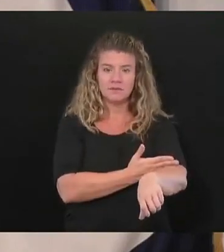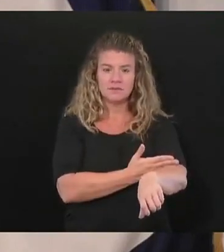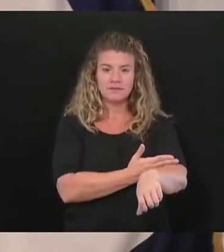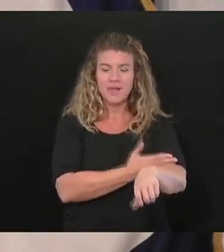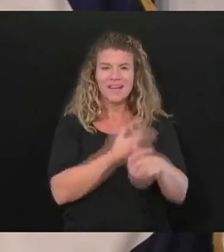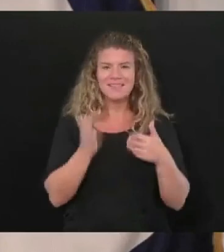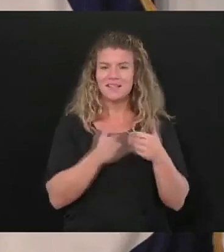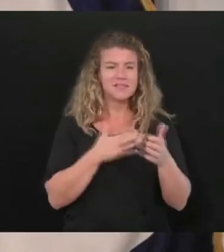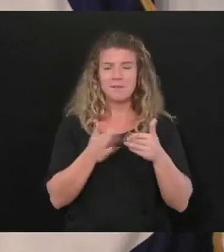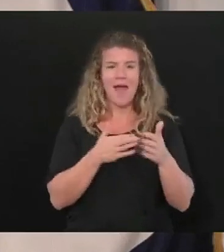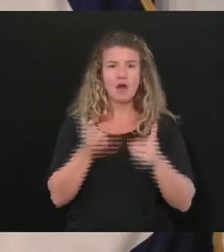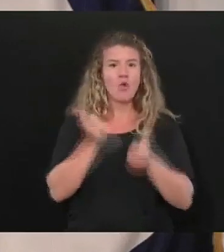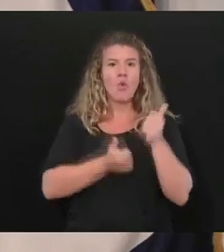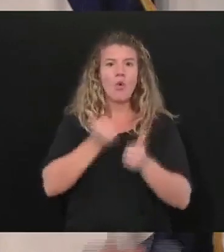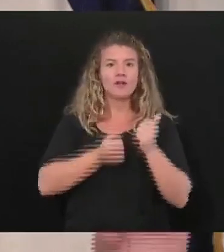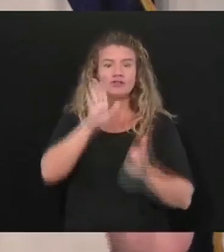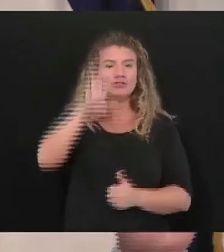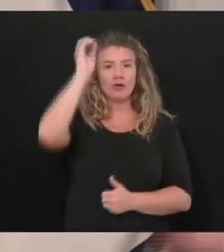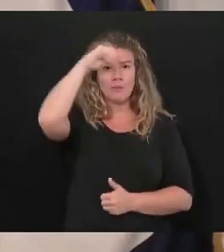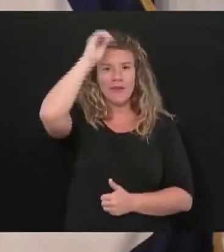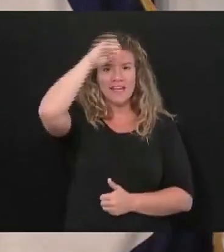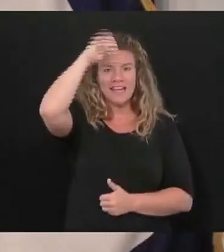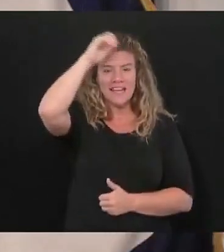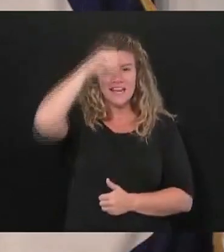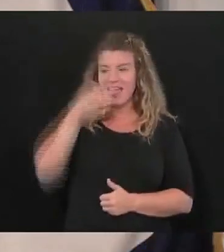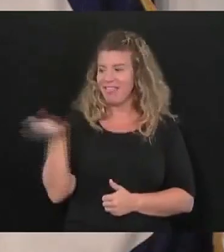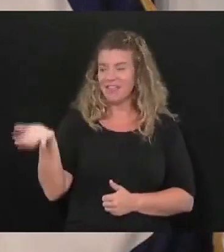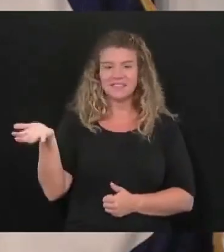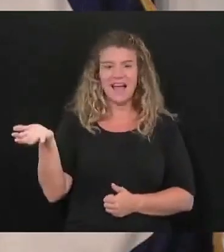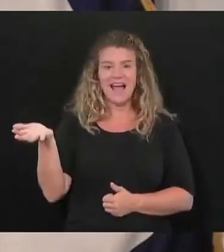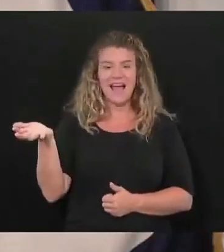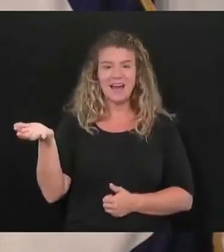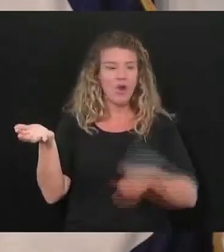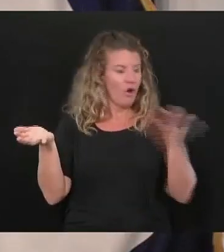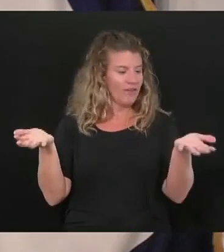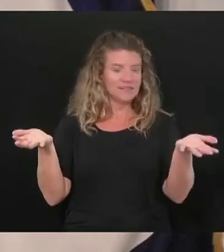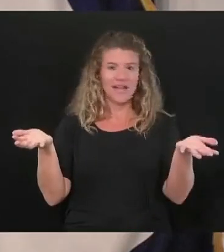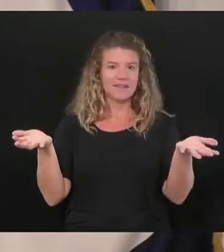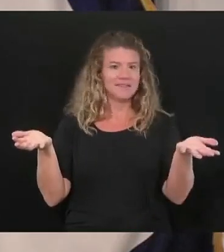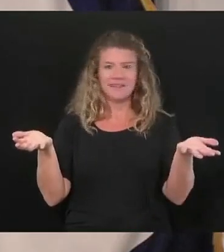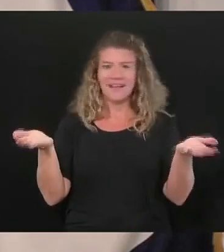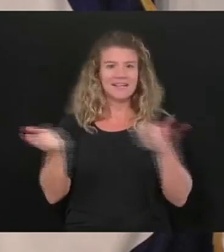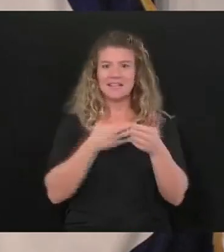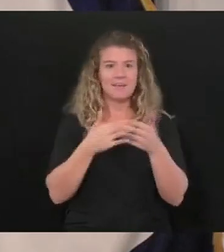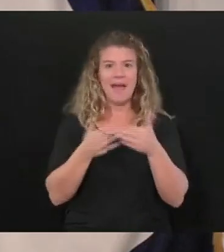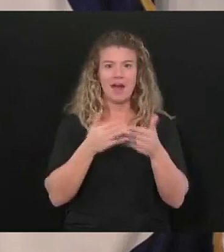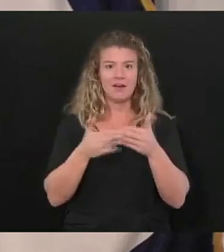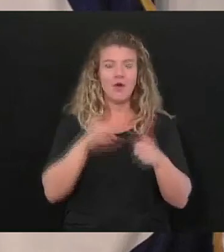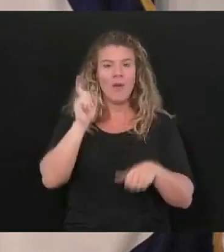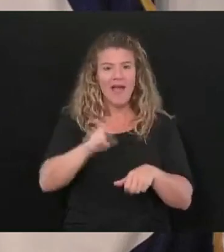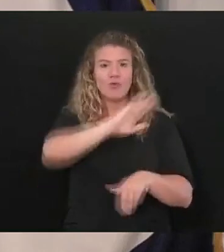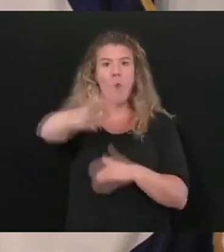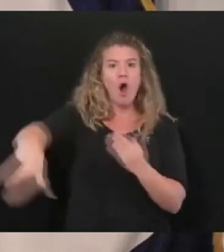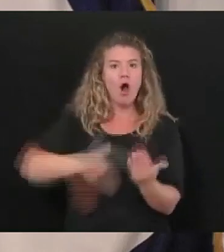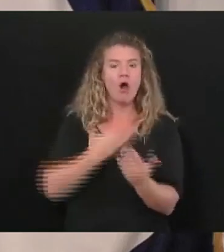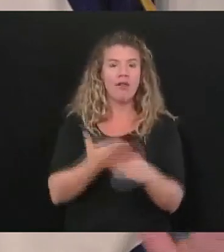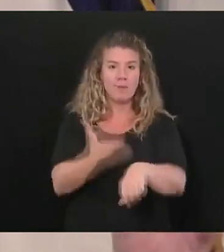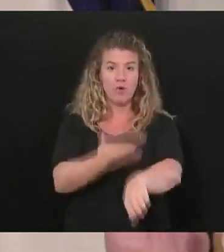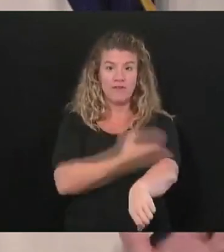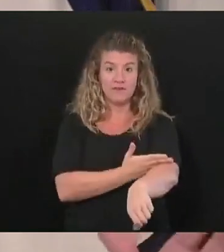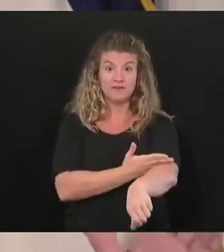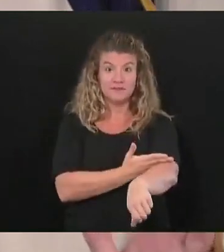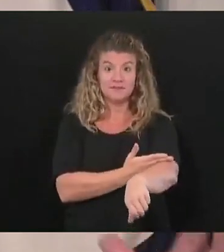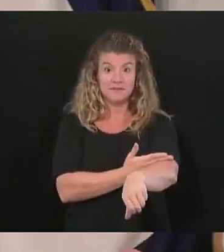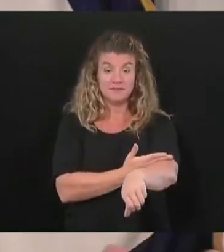side of you know whether it be the law enforcement side or the other side we need to get better we